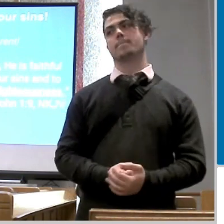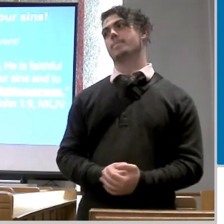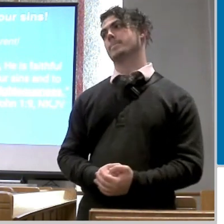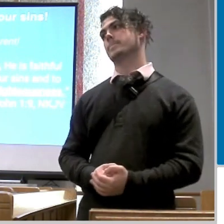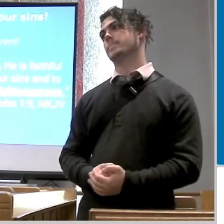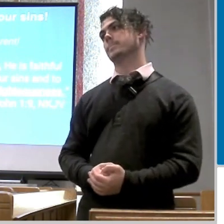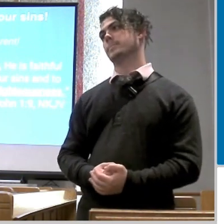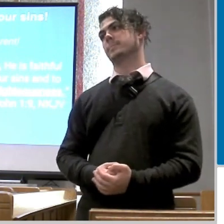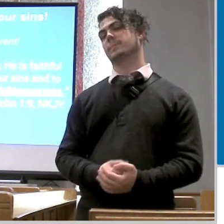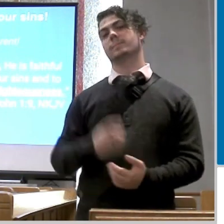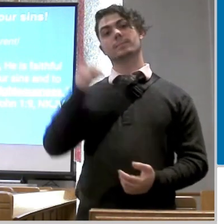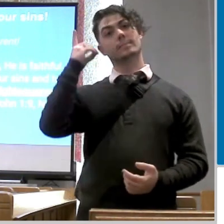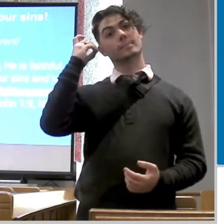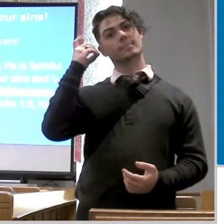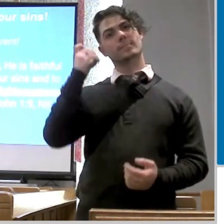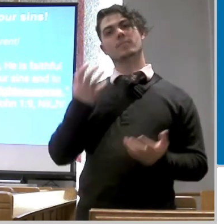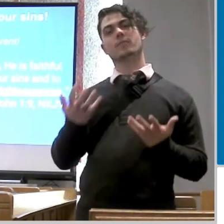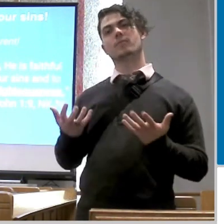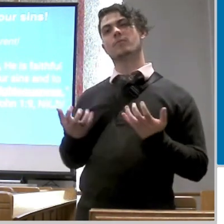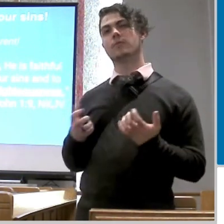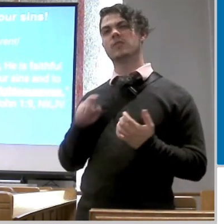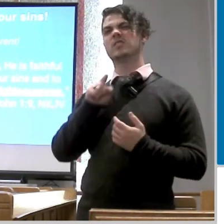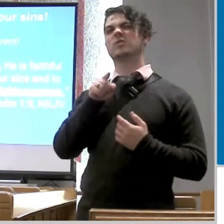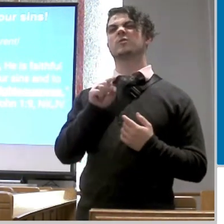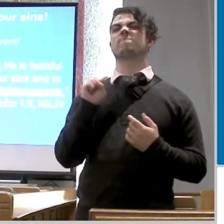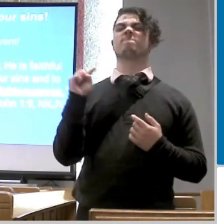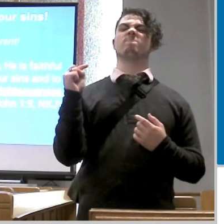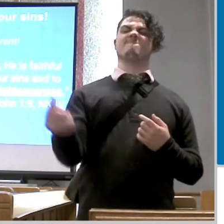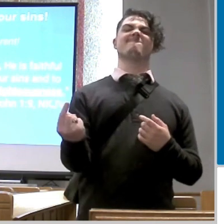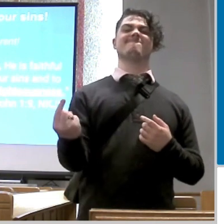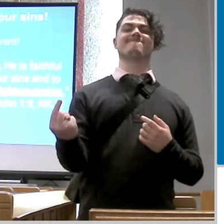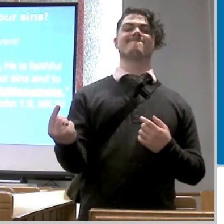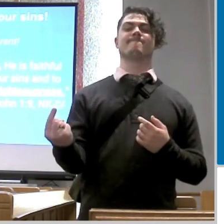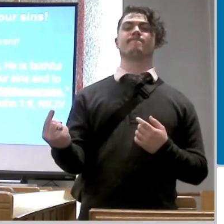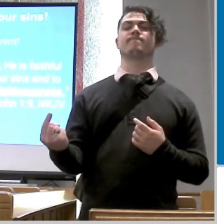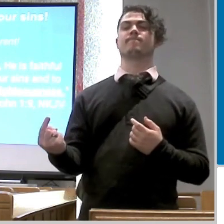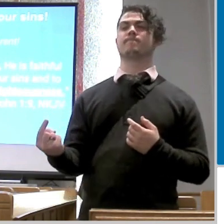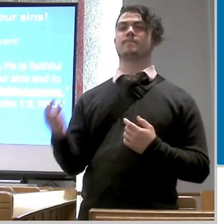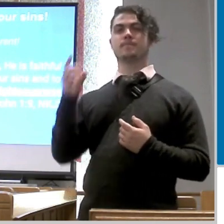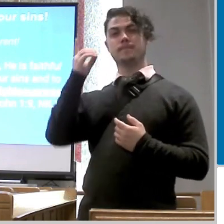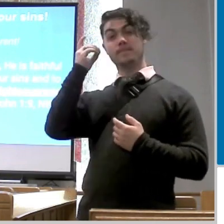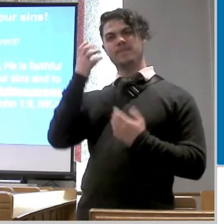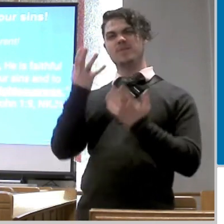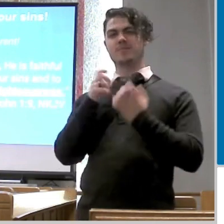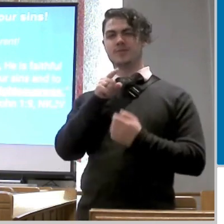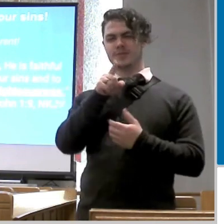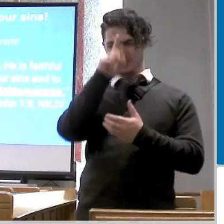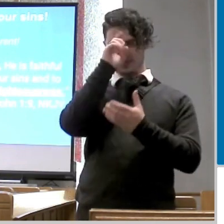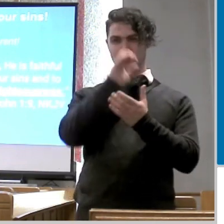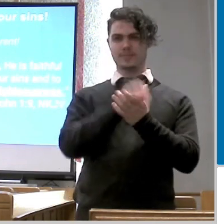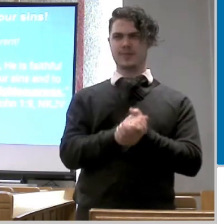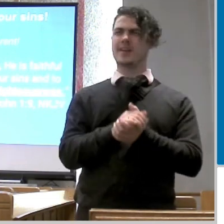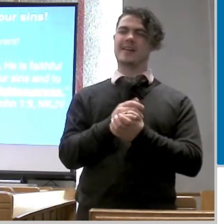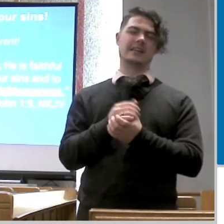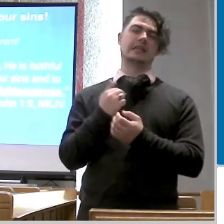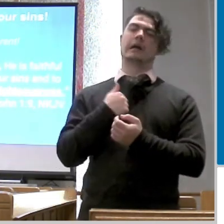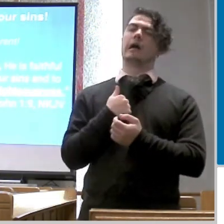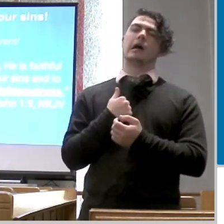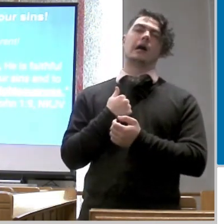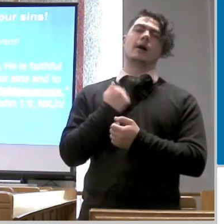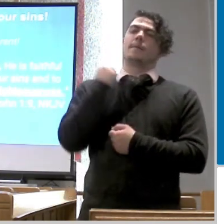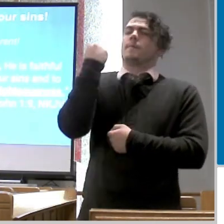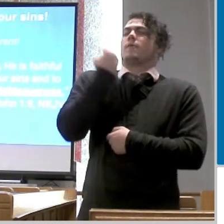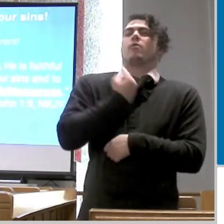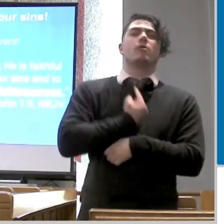is that satan wants us to be isolated he wants you to believe that you are the only one that did this thing